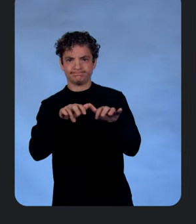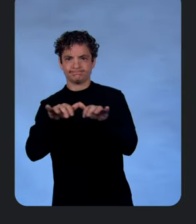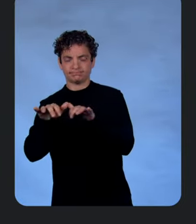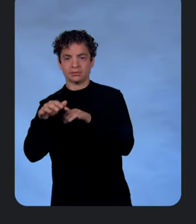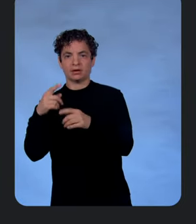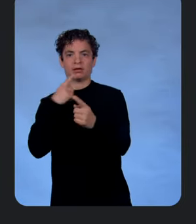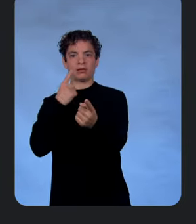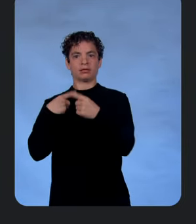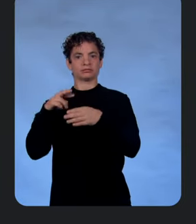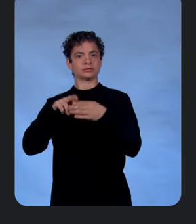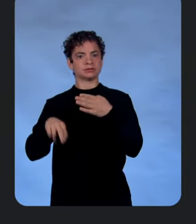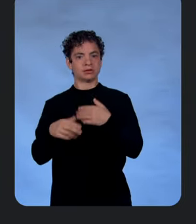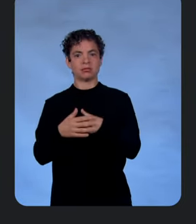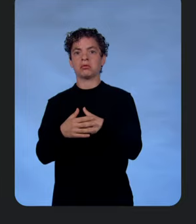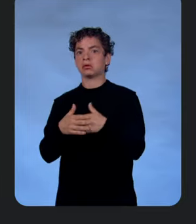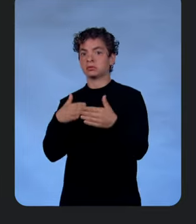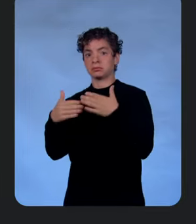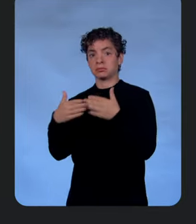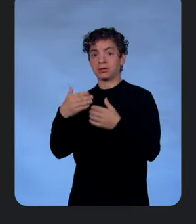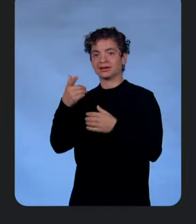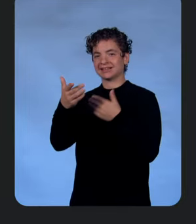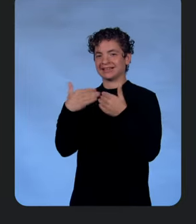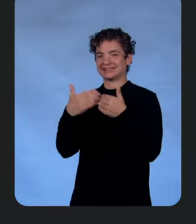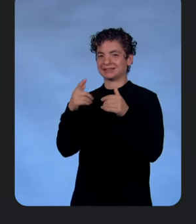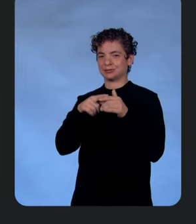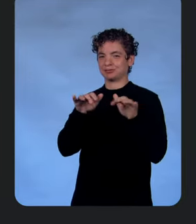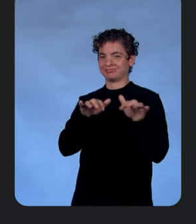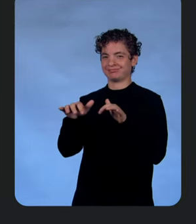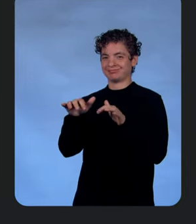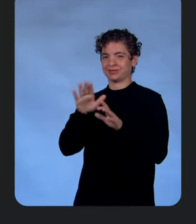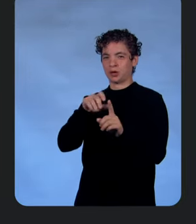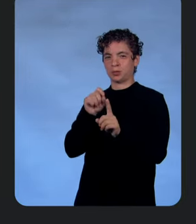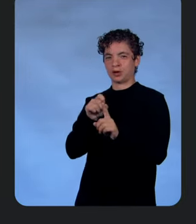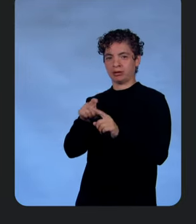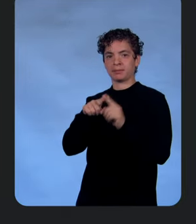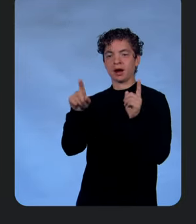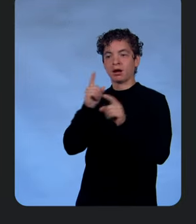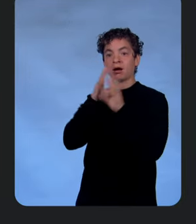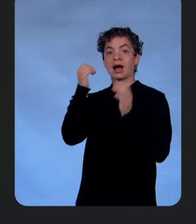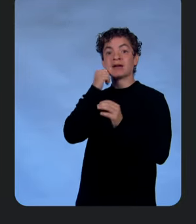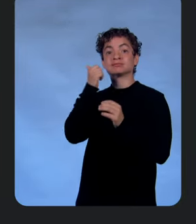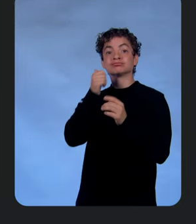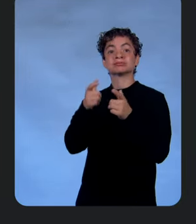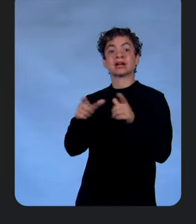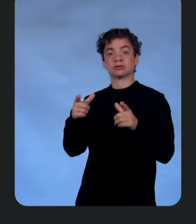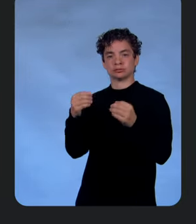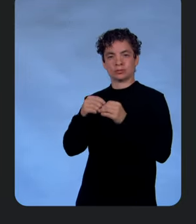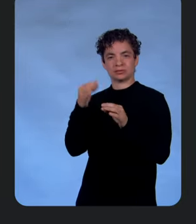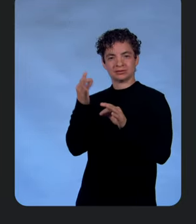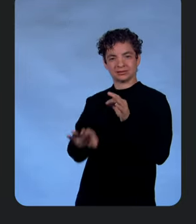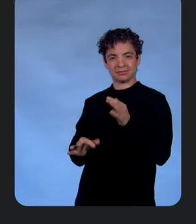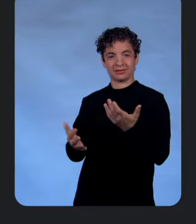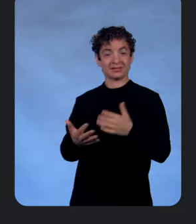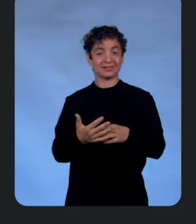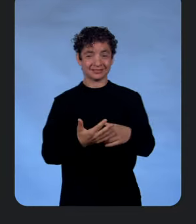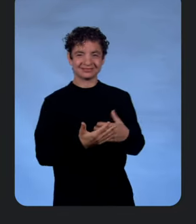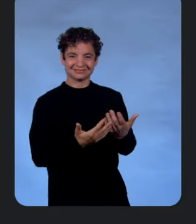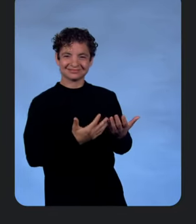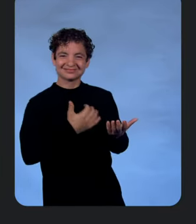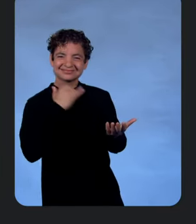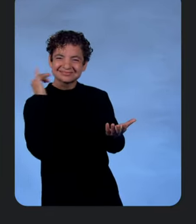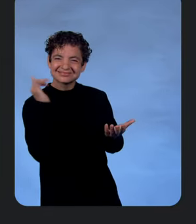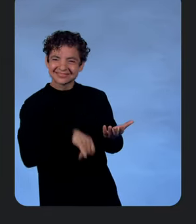Even if honeycomb queries are easy to write, I have to imagine that natural language is even easier to write. Right? Definitely. Absolutely.